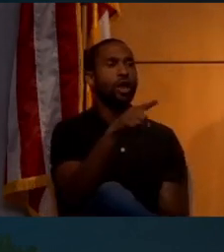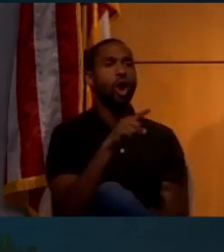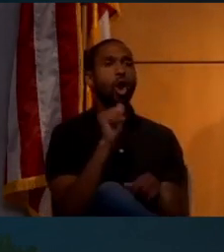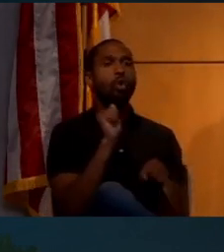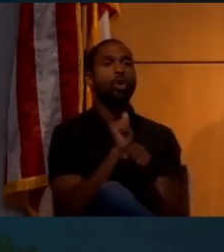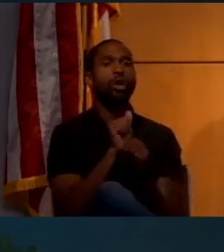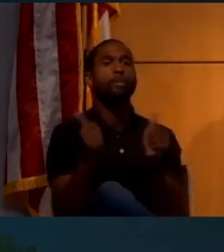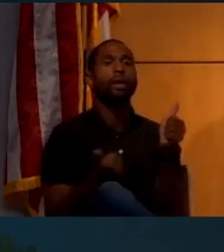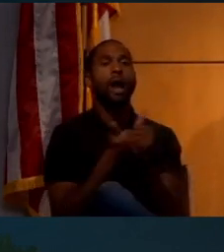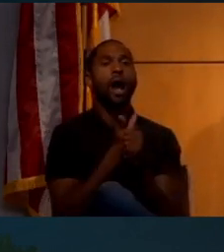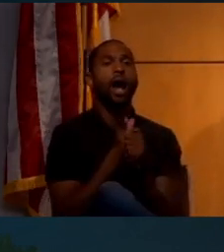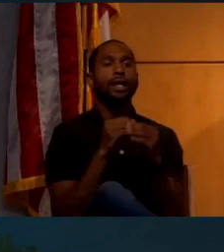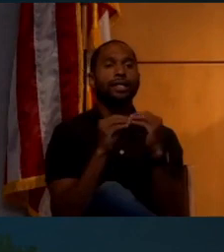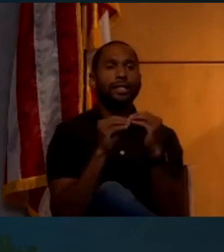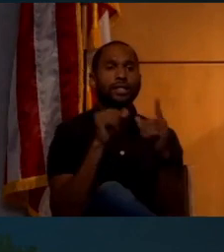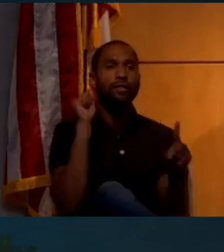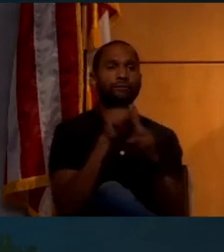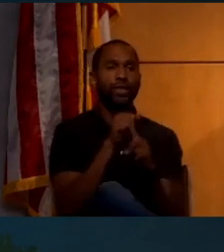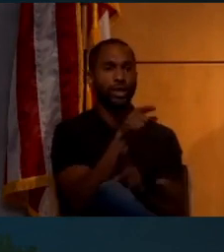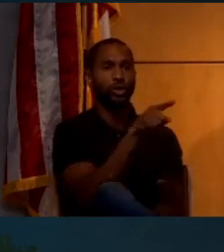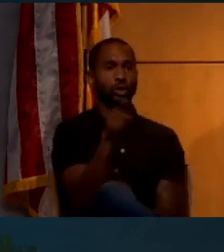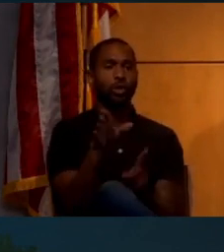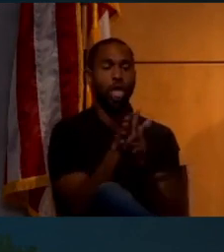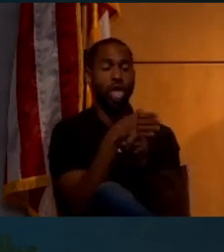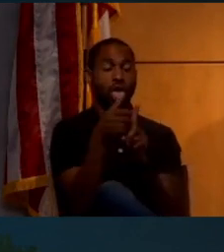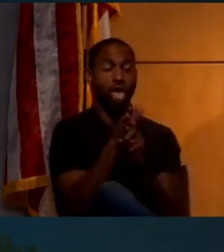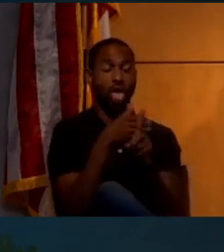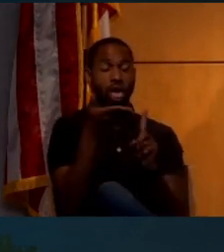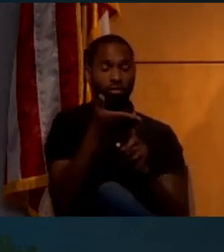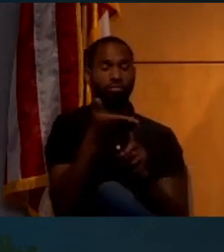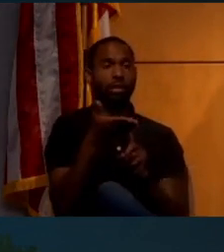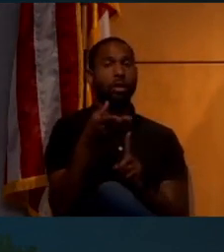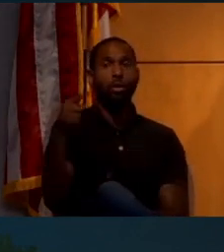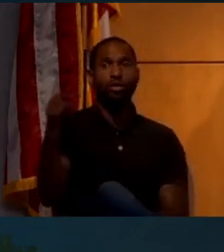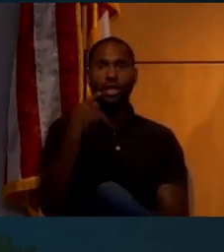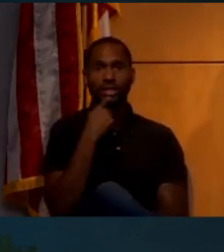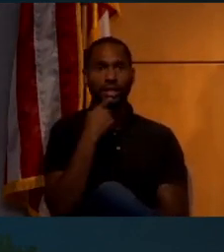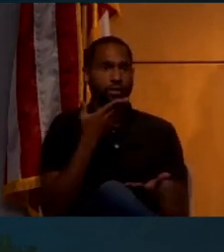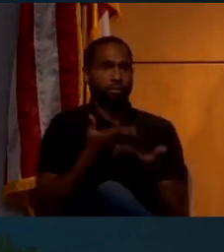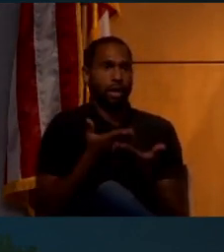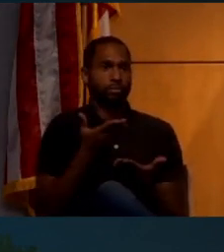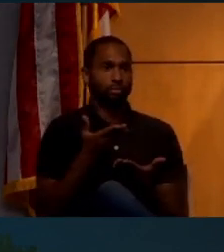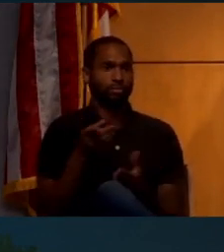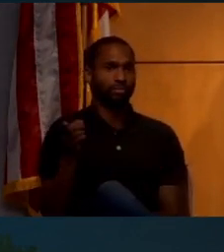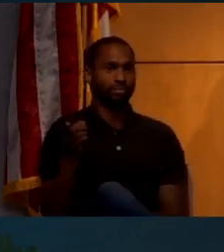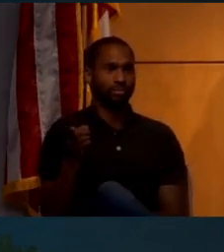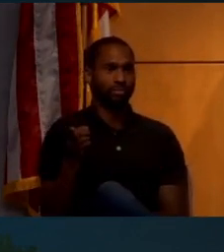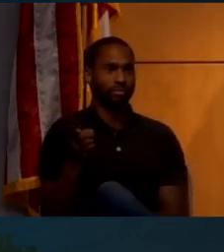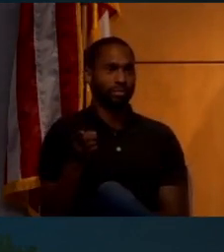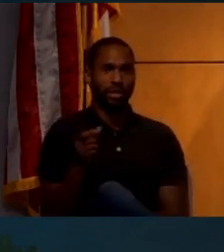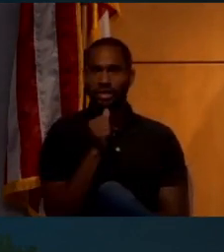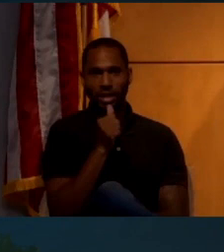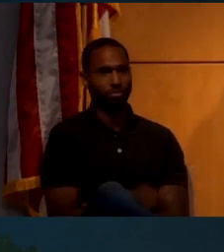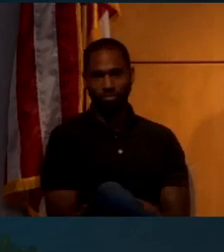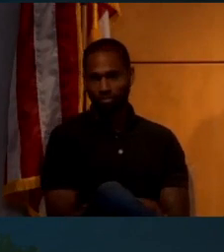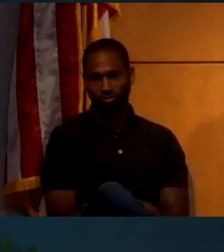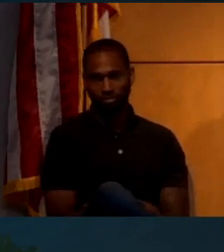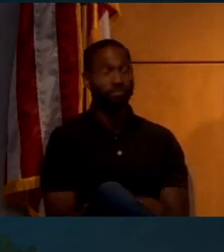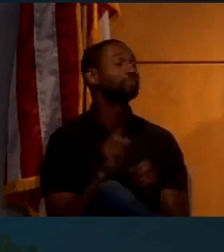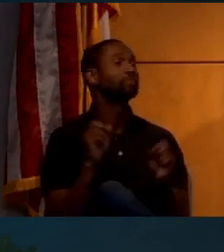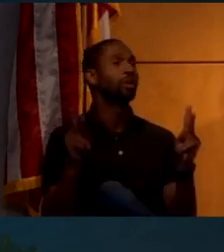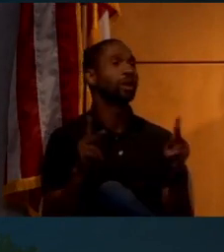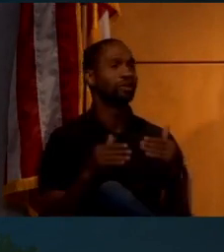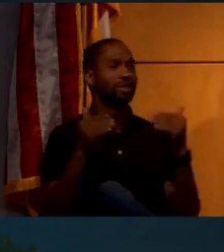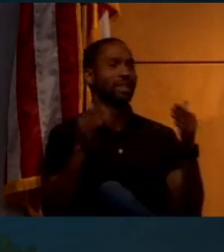working behind the scenes to convince you really, really hard that what they're saying is true when it. It isn't all right.